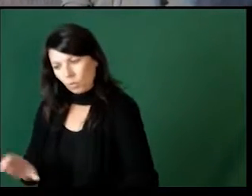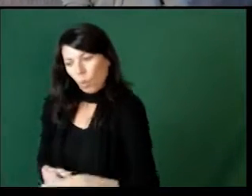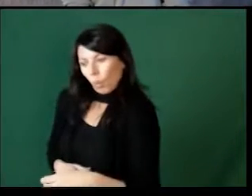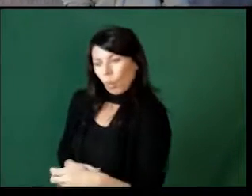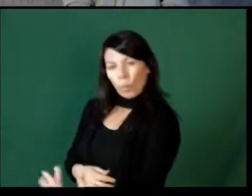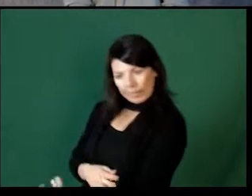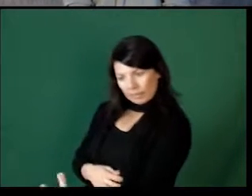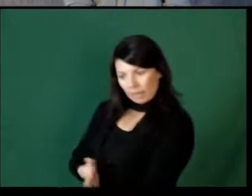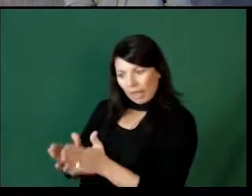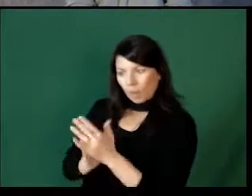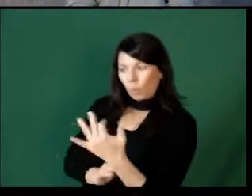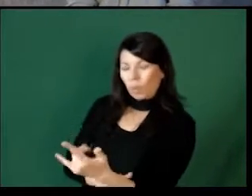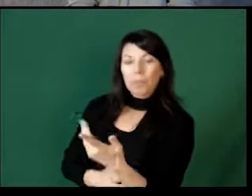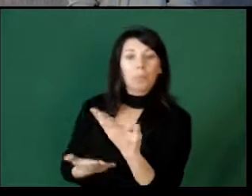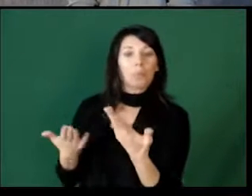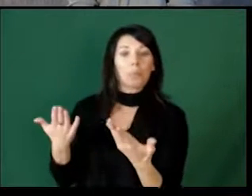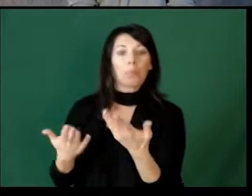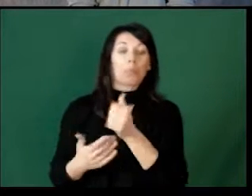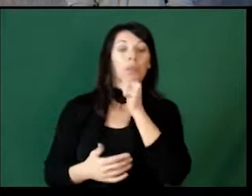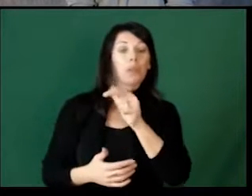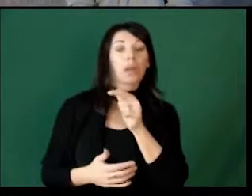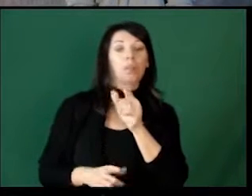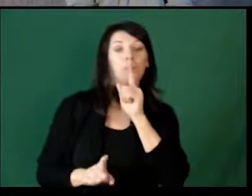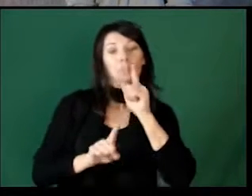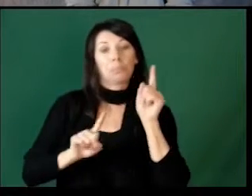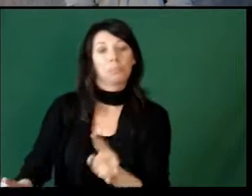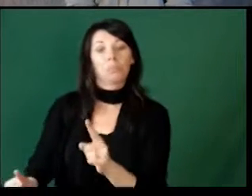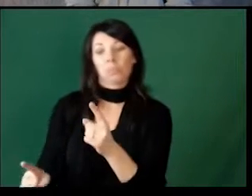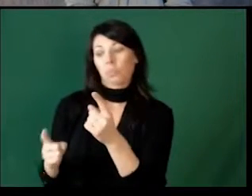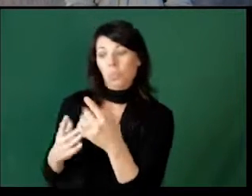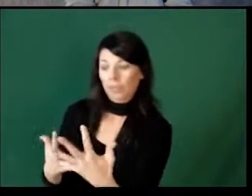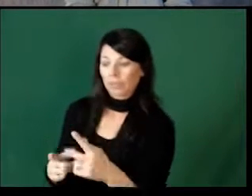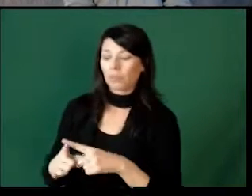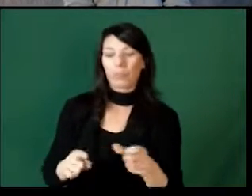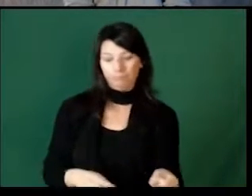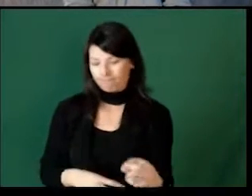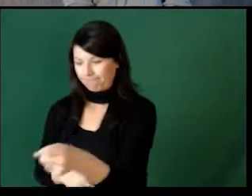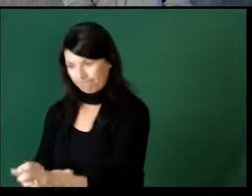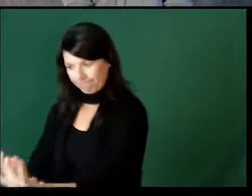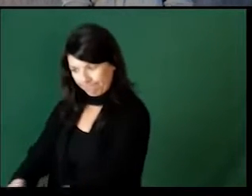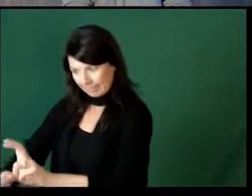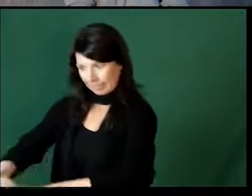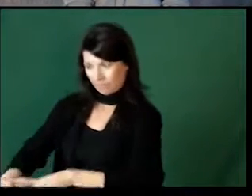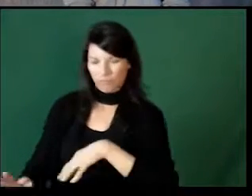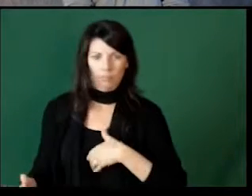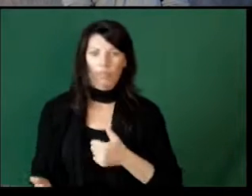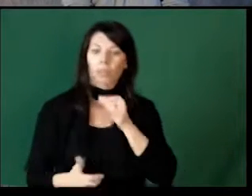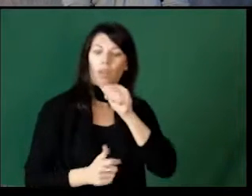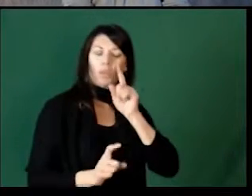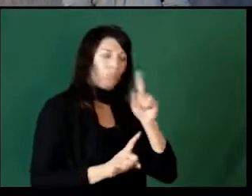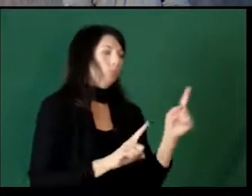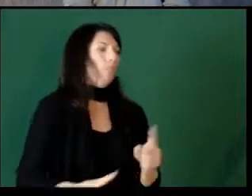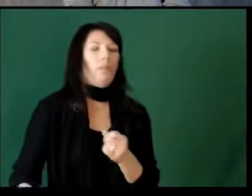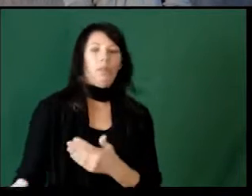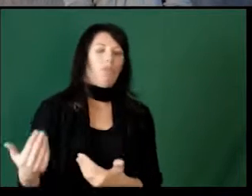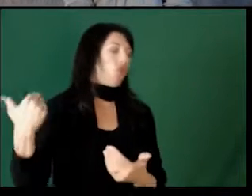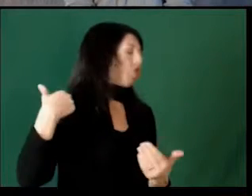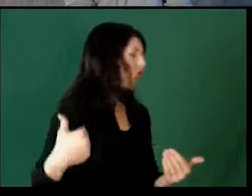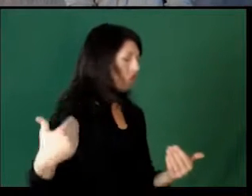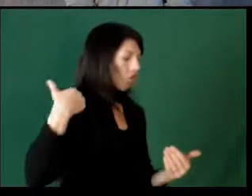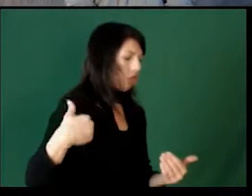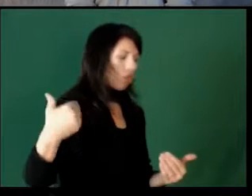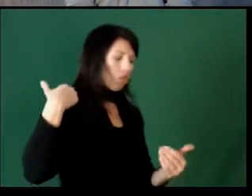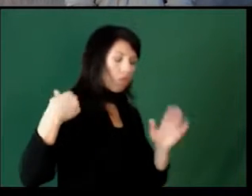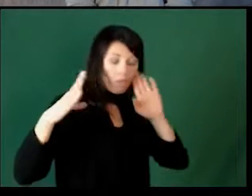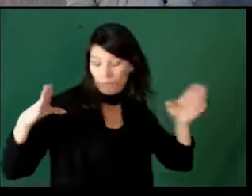on the couch and ask them to wait. Maybe not even verbally responding in order to teach them. You're not going to respond to those interruptions. They